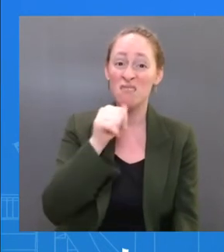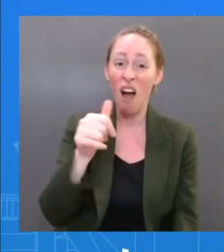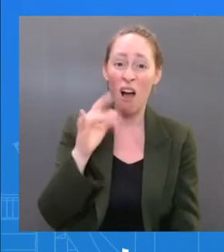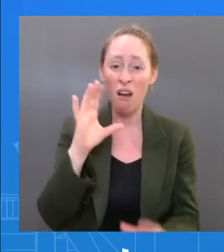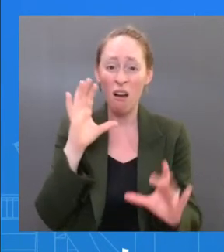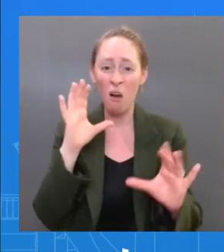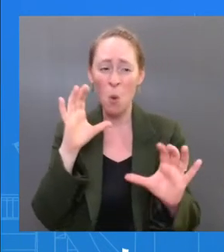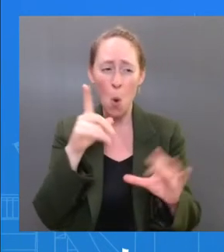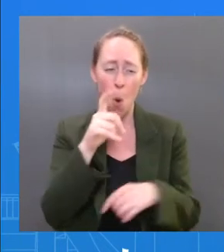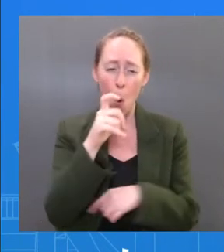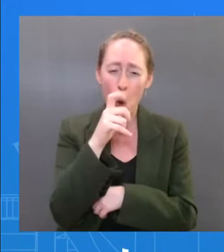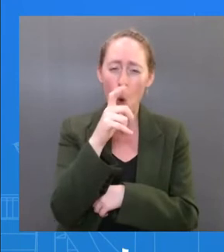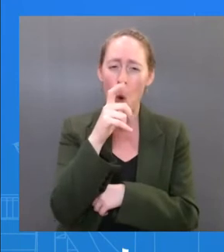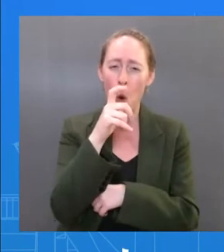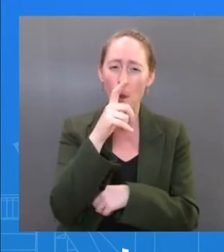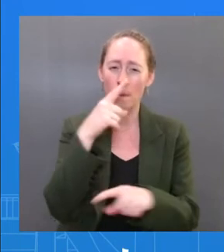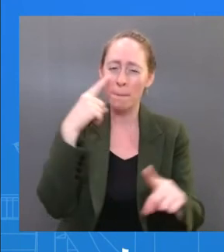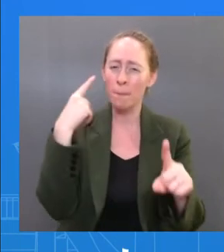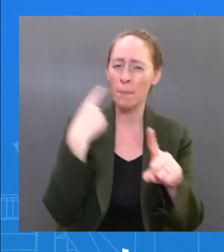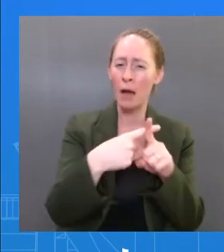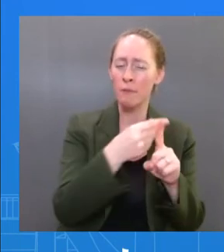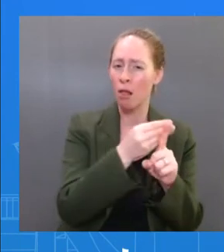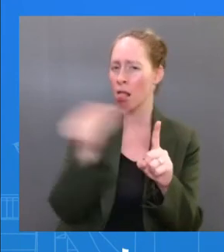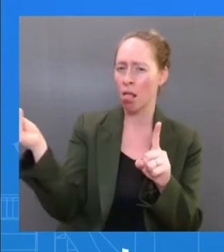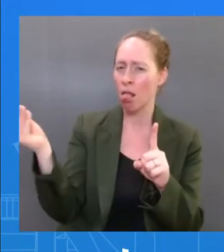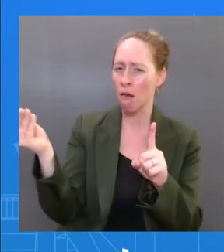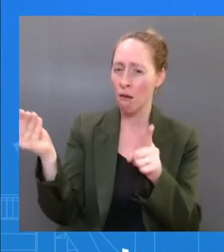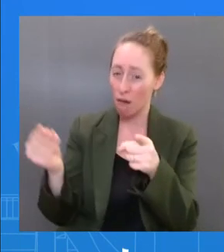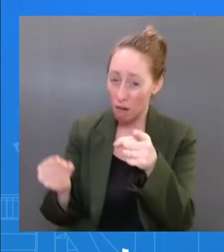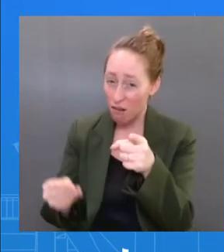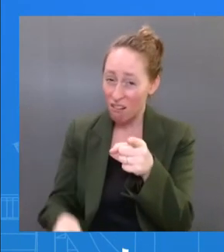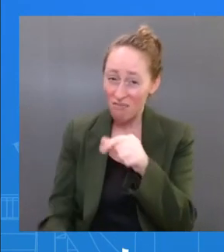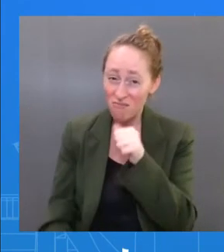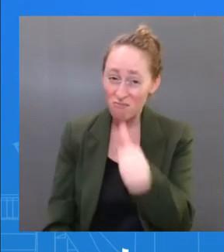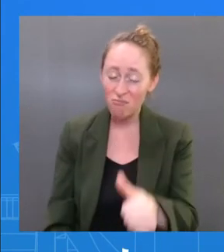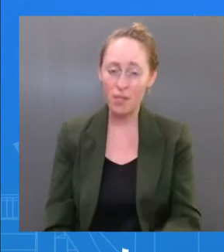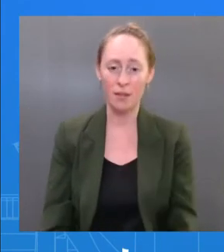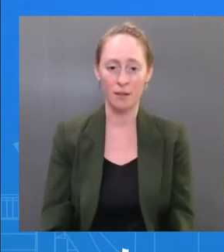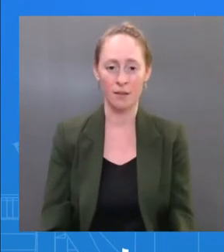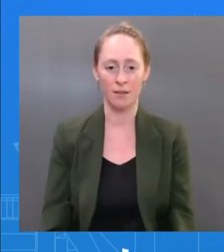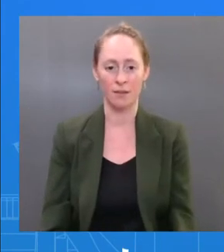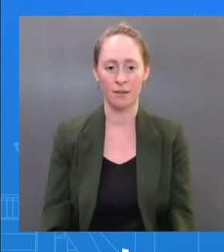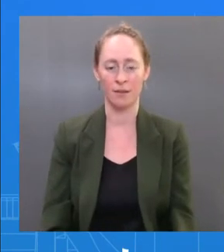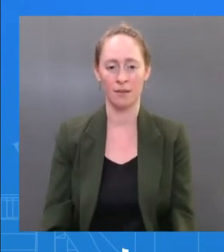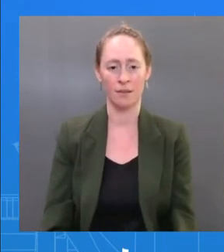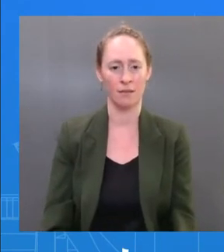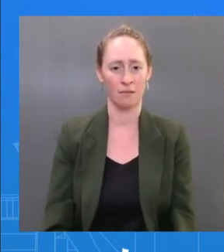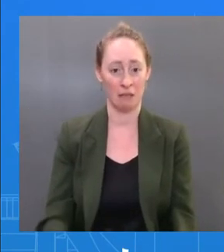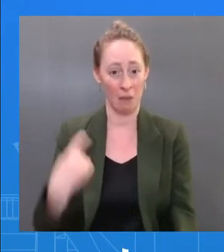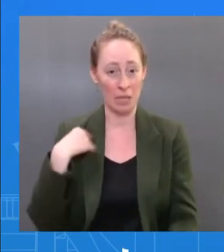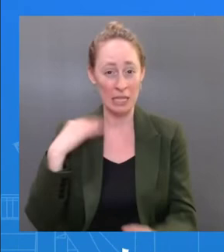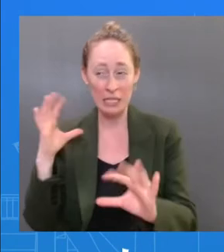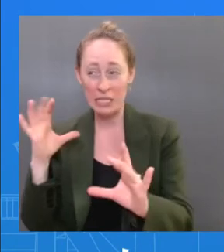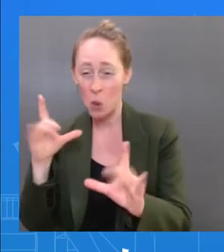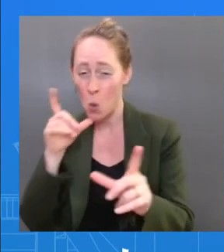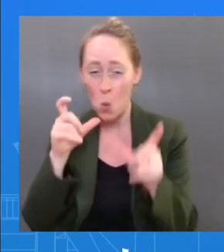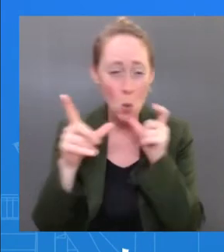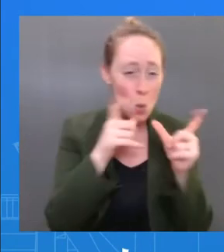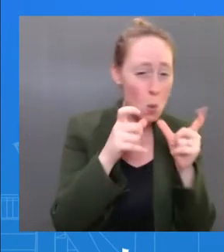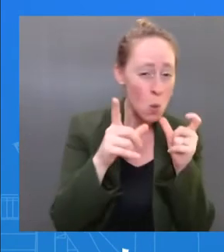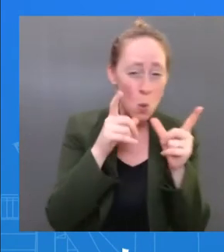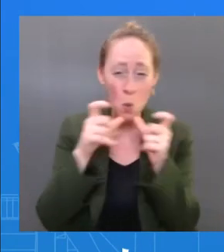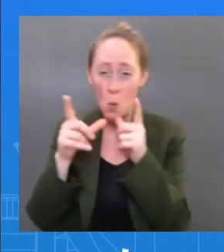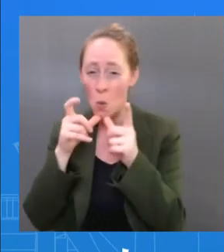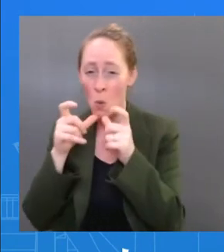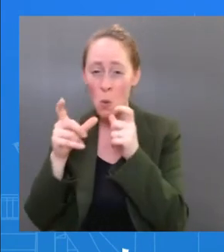looking a week ago to see who might have given — that's not — I mean, no. The purpose of contact tracing is to make sure that anybody who might have been exposed